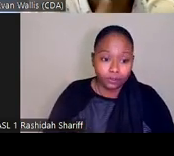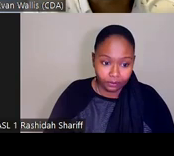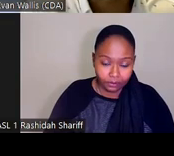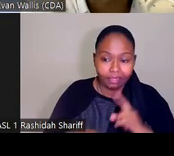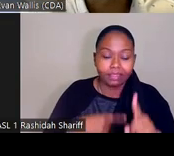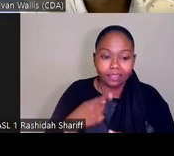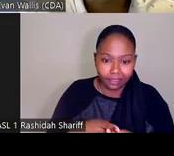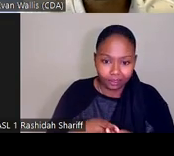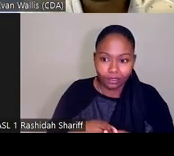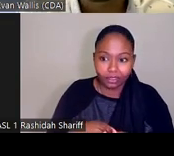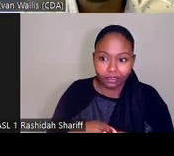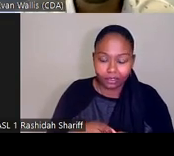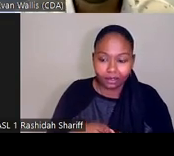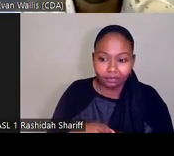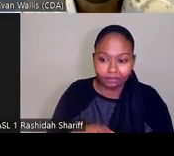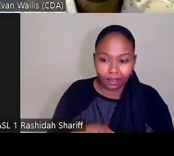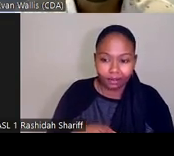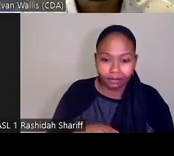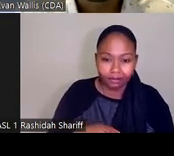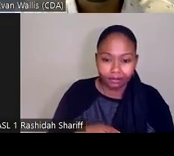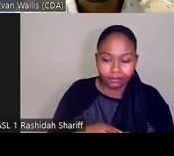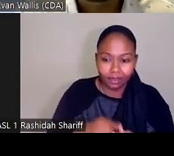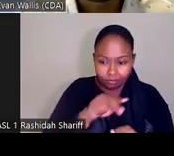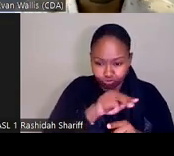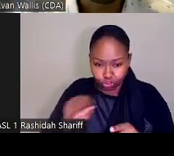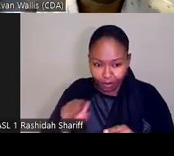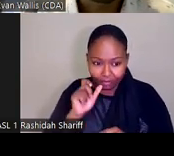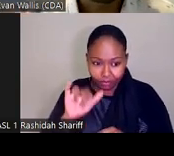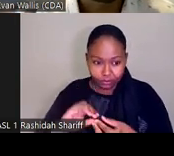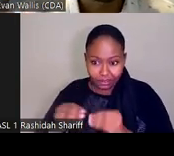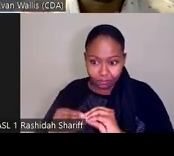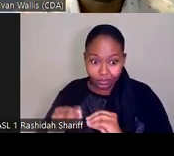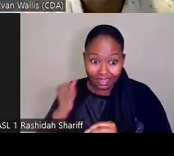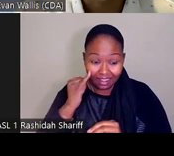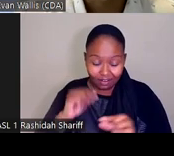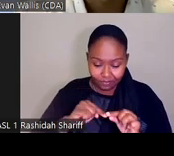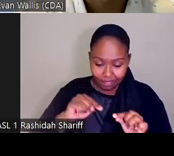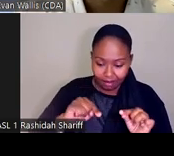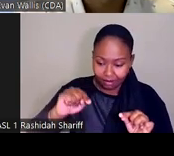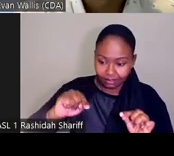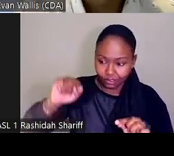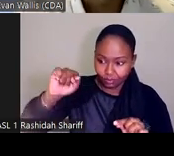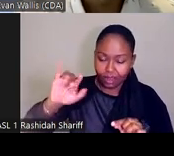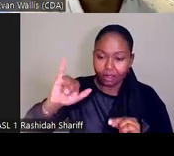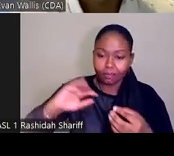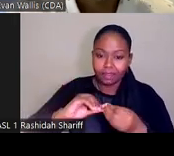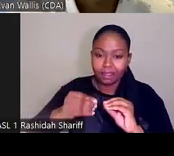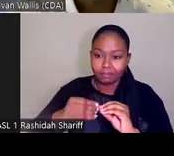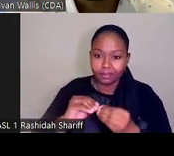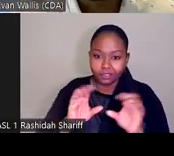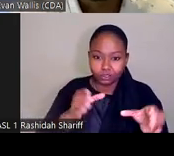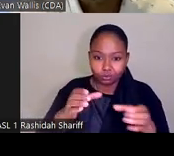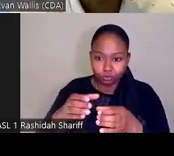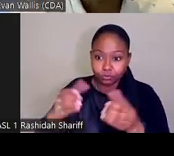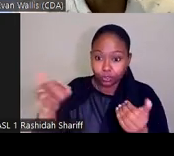so we can put it on a line graph like here on the screen. And if that line is trending upwards, that means the groups are getting closer to each other. If that line is